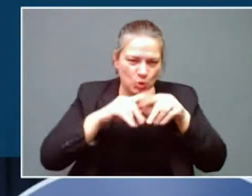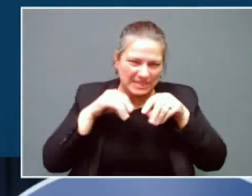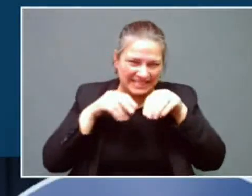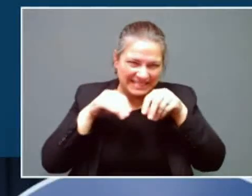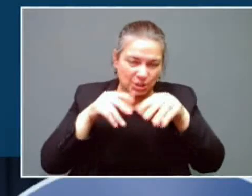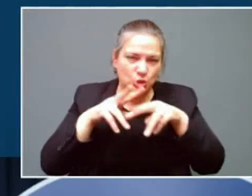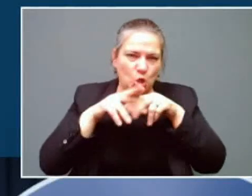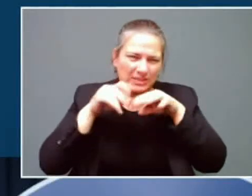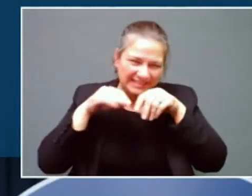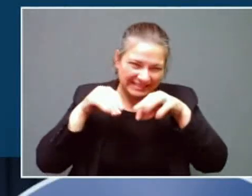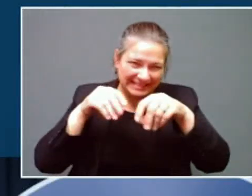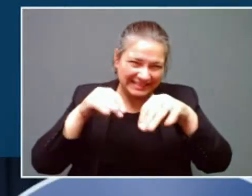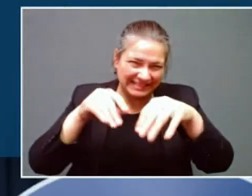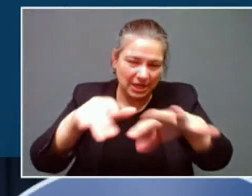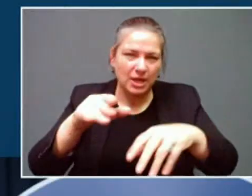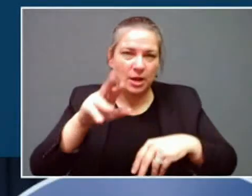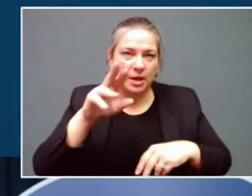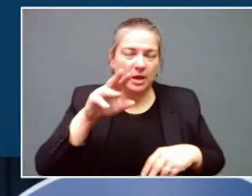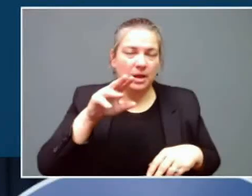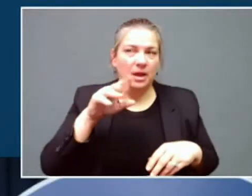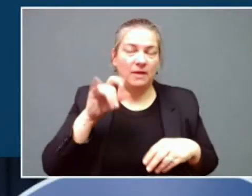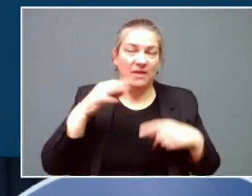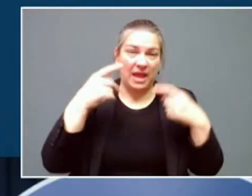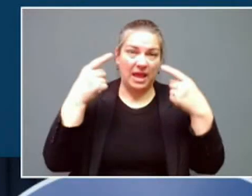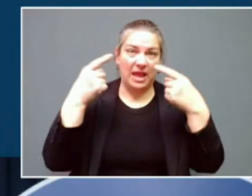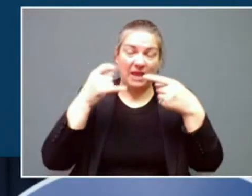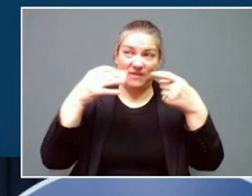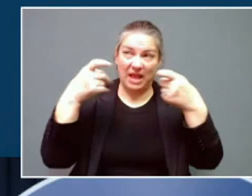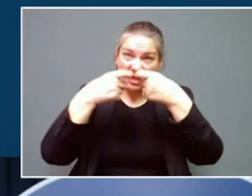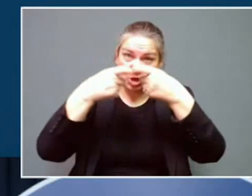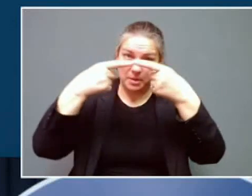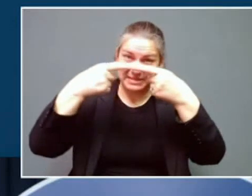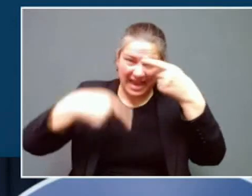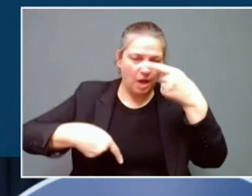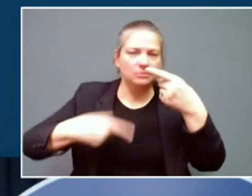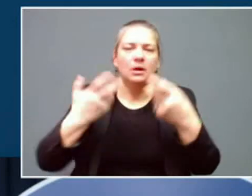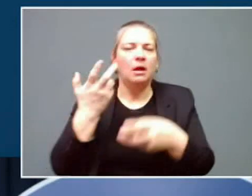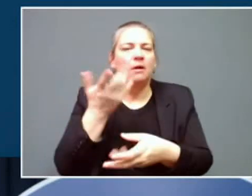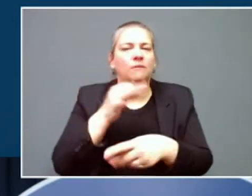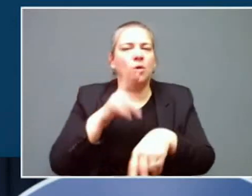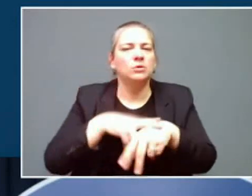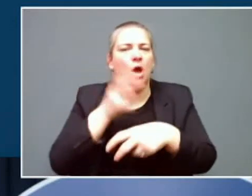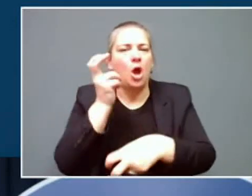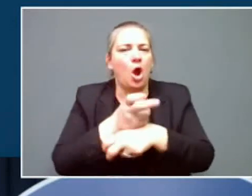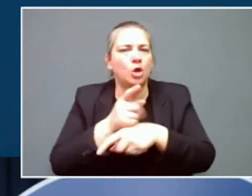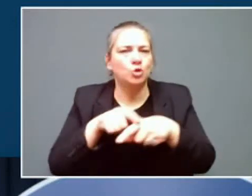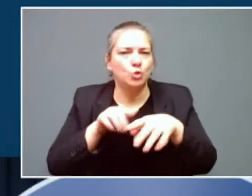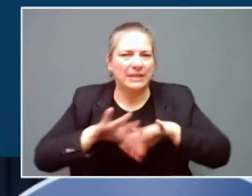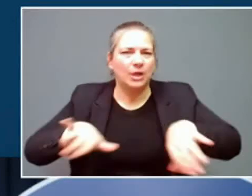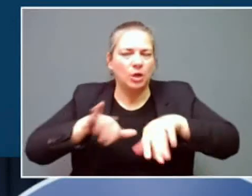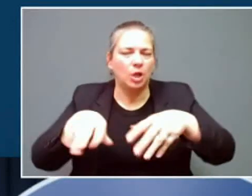Again, if we have downed power lines and the rest, that's going to make it harder to treat and clear those roads.